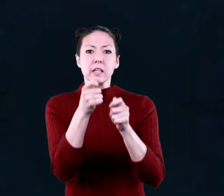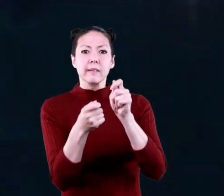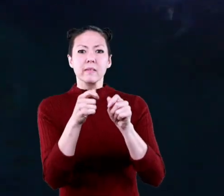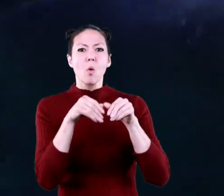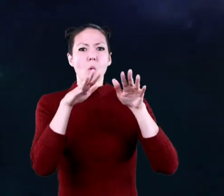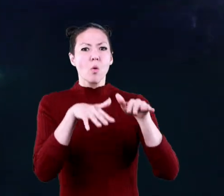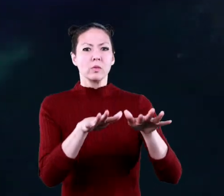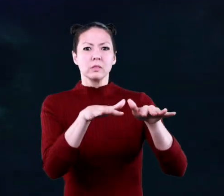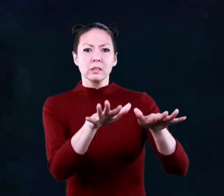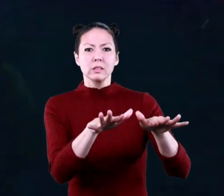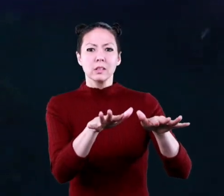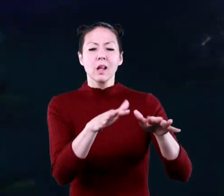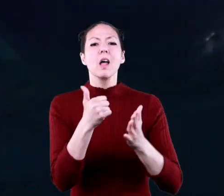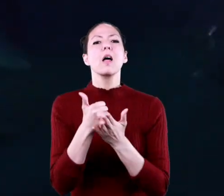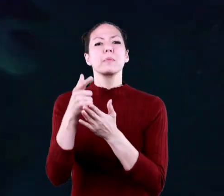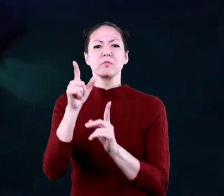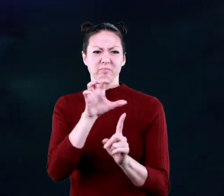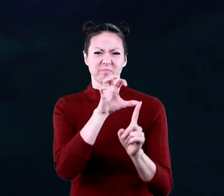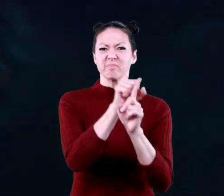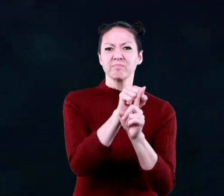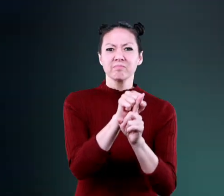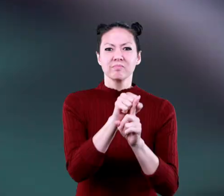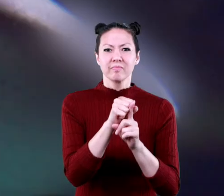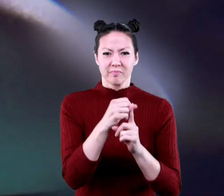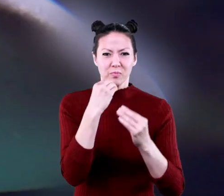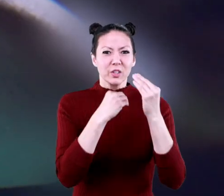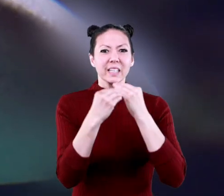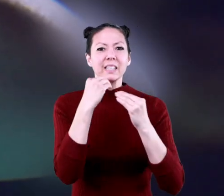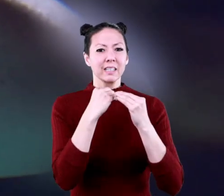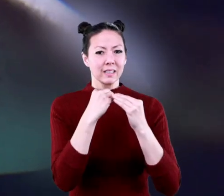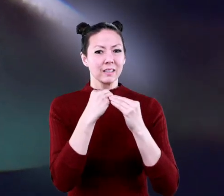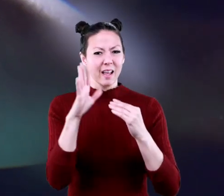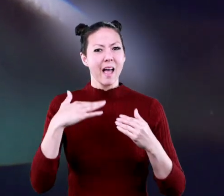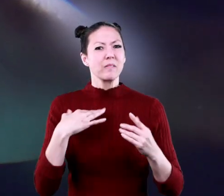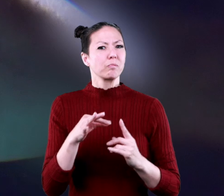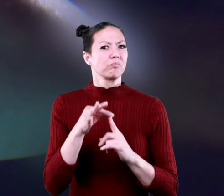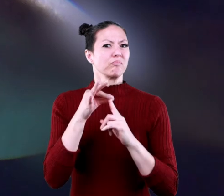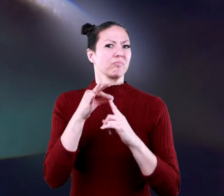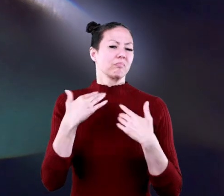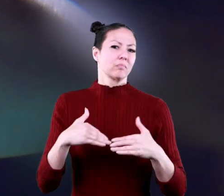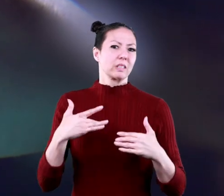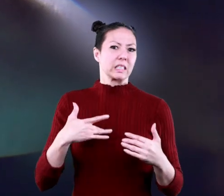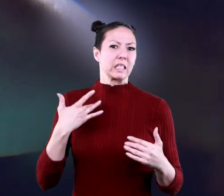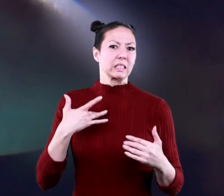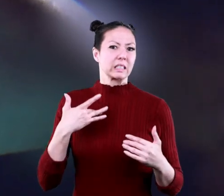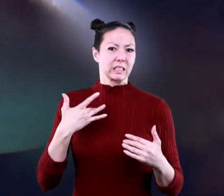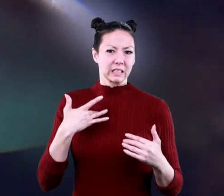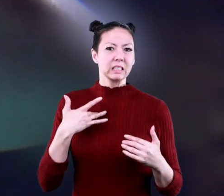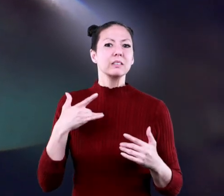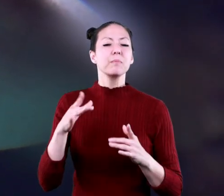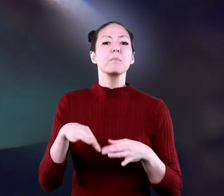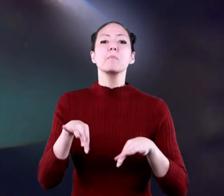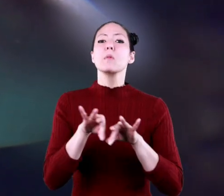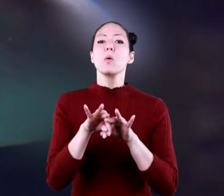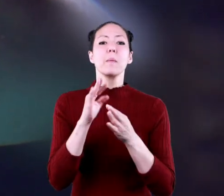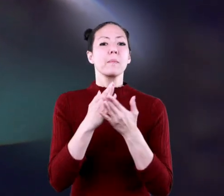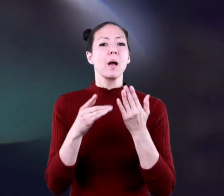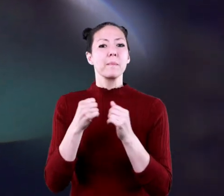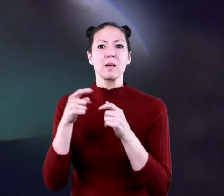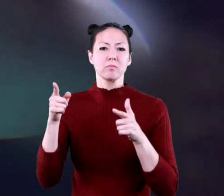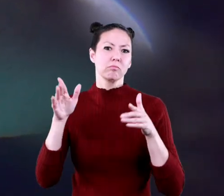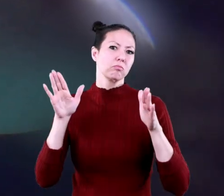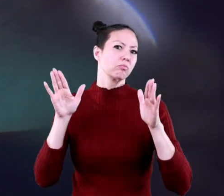and can even help them capture prey. These extra senses are an important part of what makes a shark